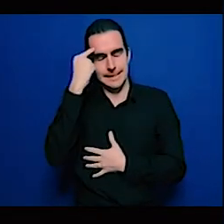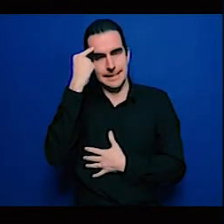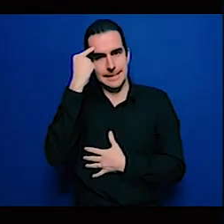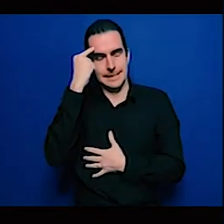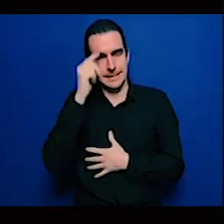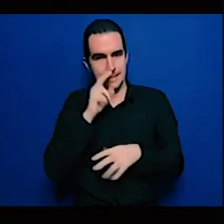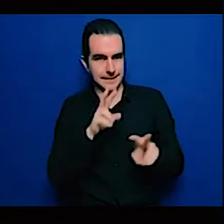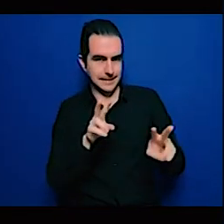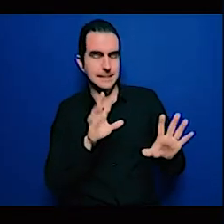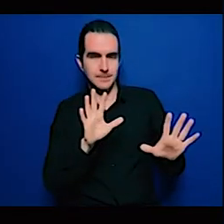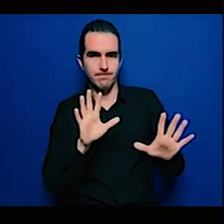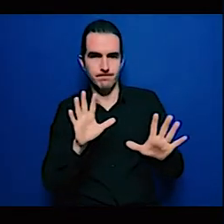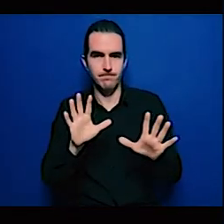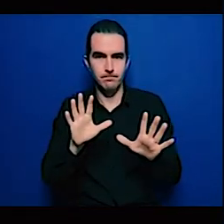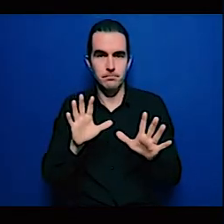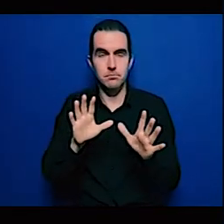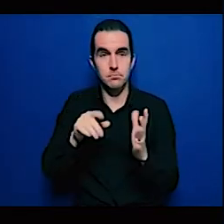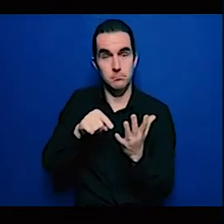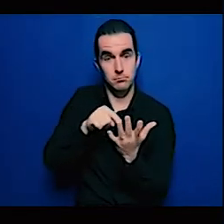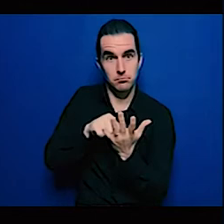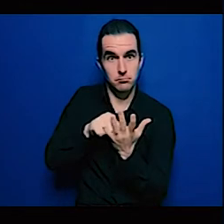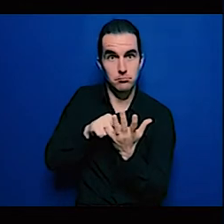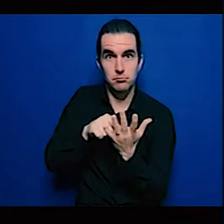that do not reflect the African reality